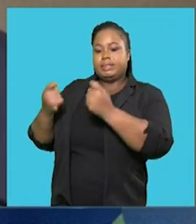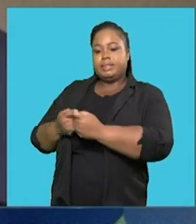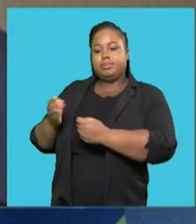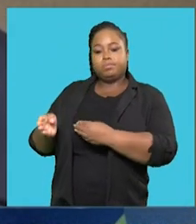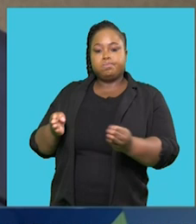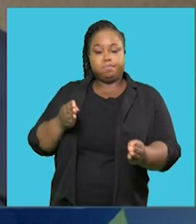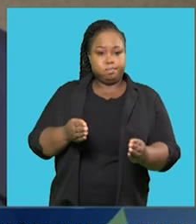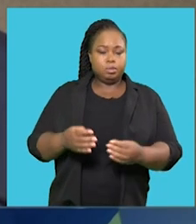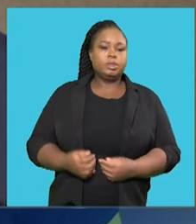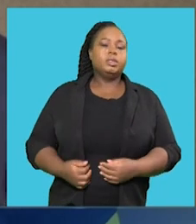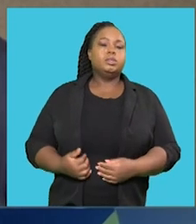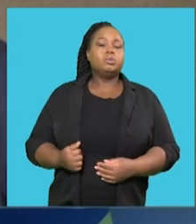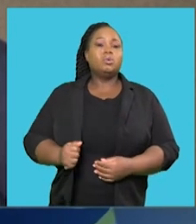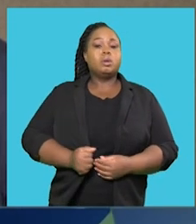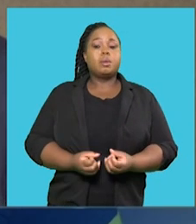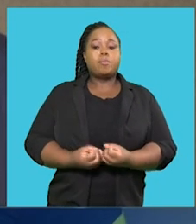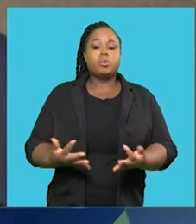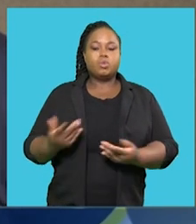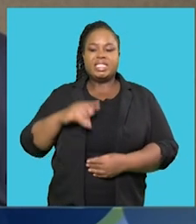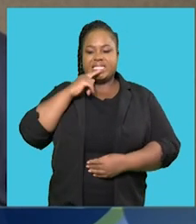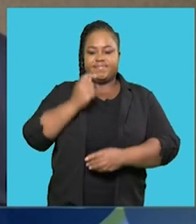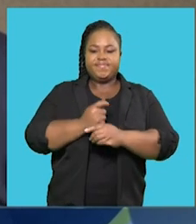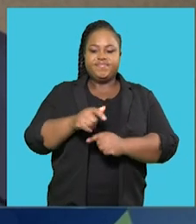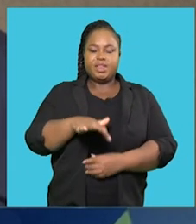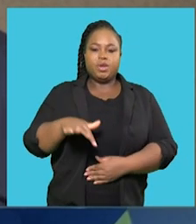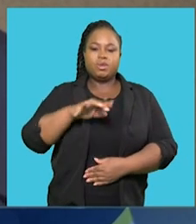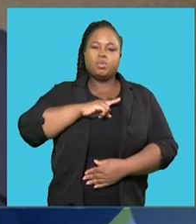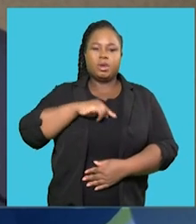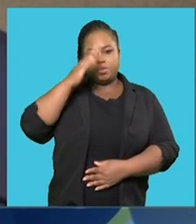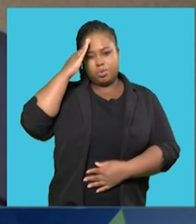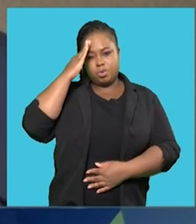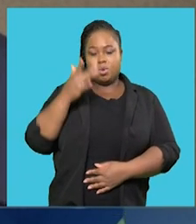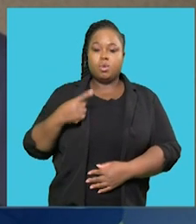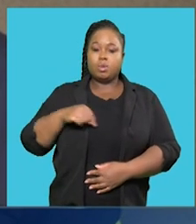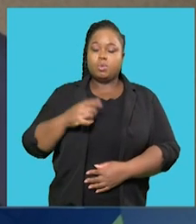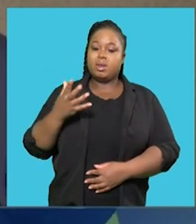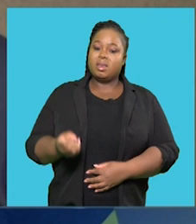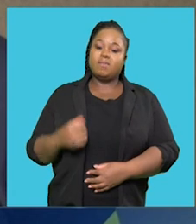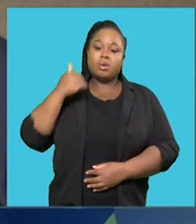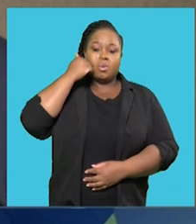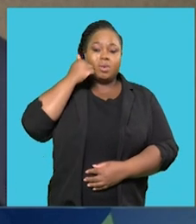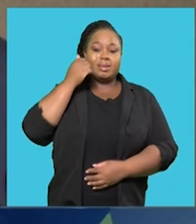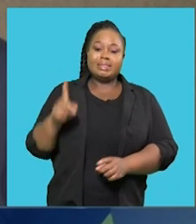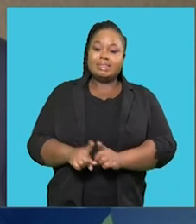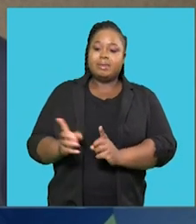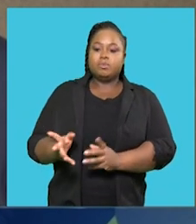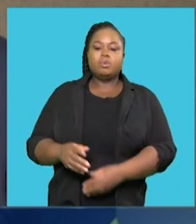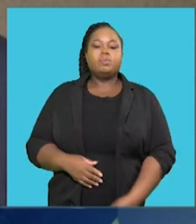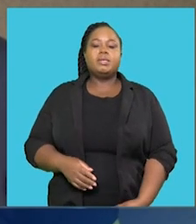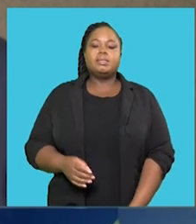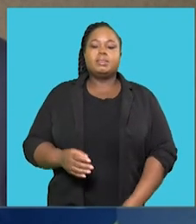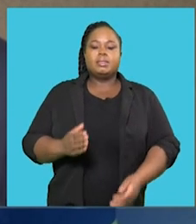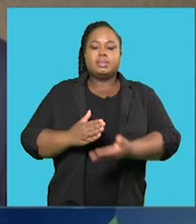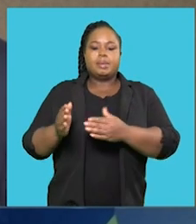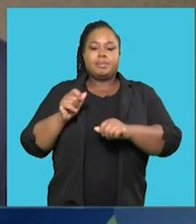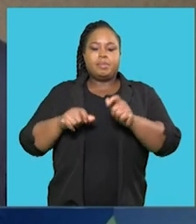areas They are monitoring mostly our informal settlements since we know that when we have wet weather conditions like these ones We normally have people who